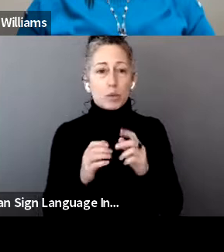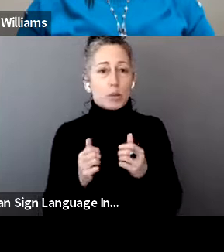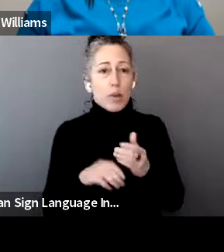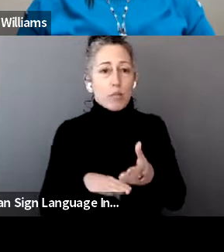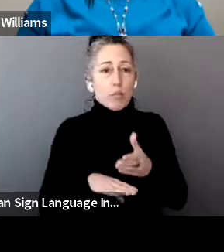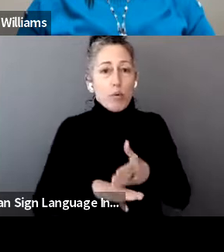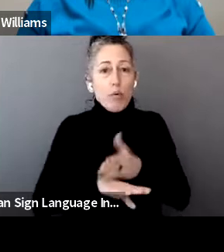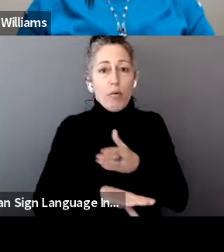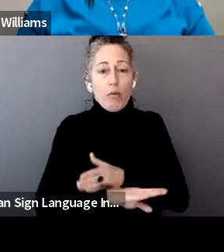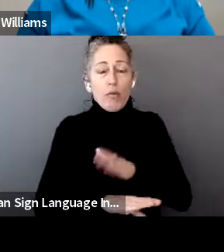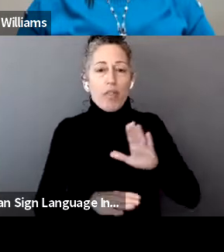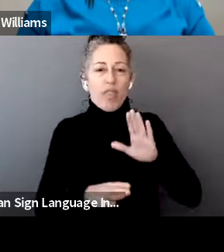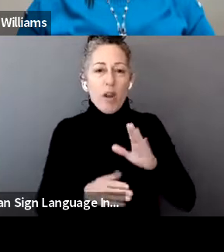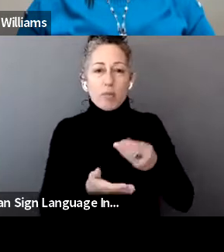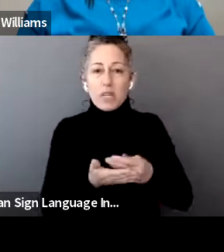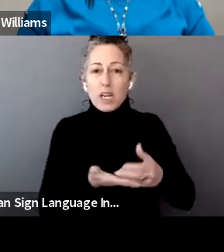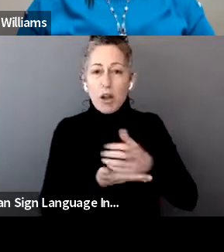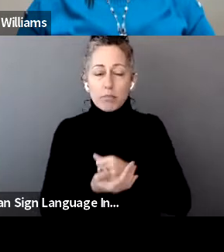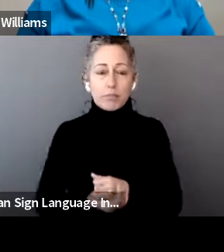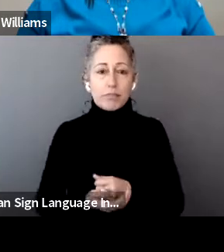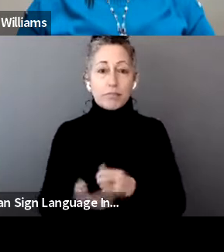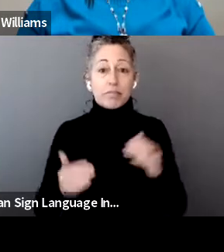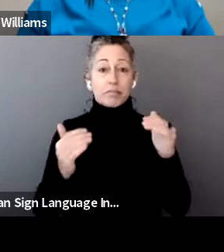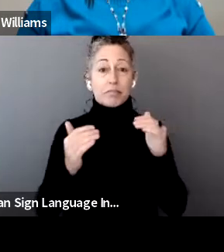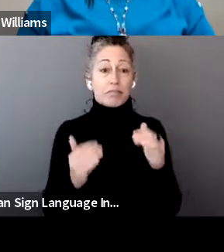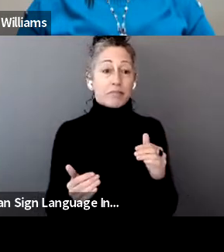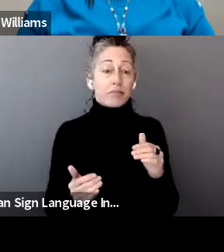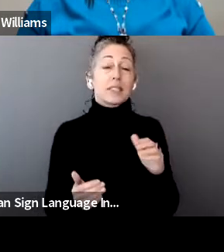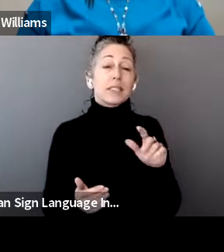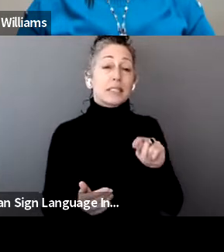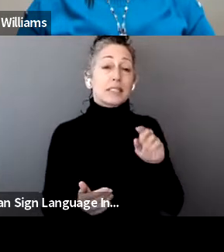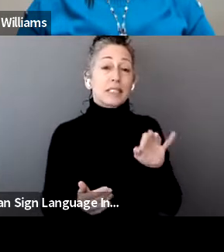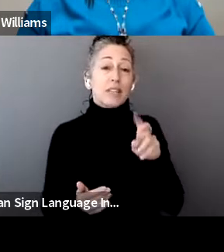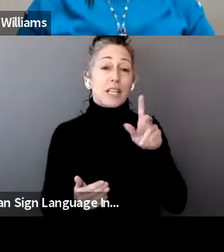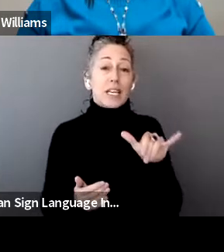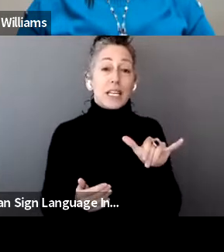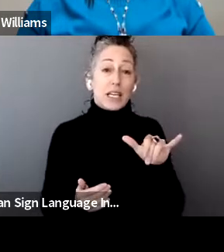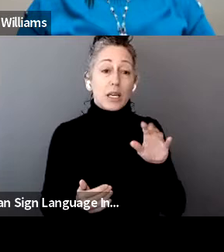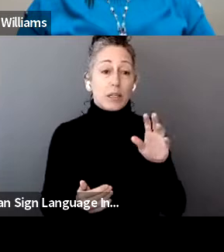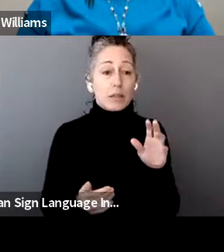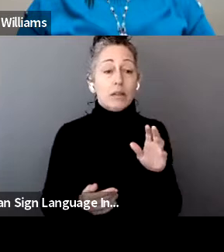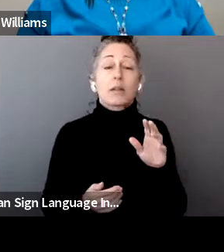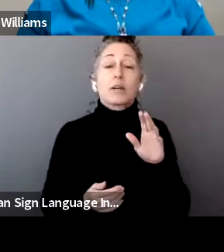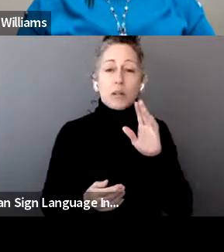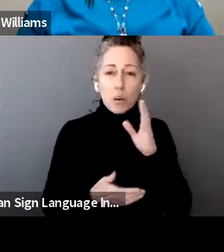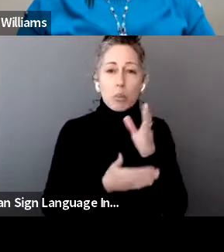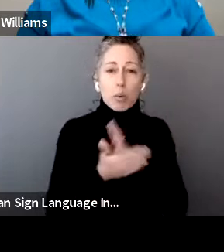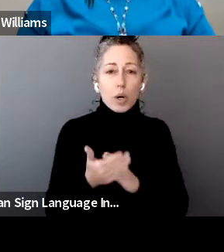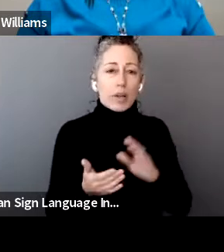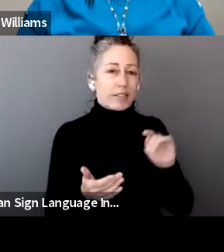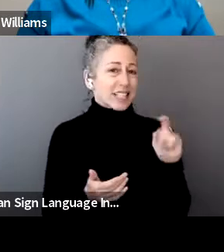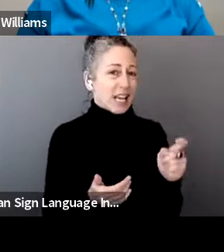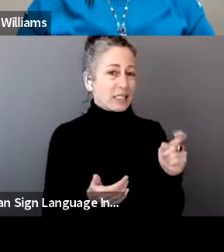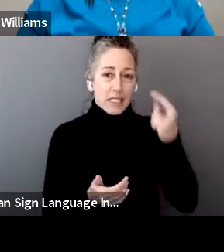have Tiffany Williams, who is the owner of Tax Sense LLC. She has a master's degree in